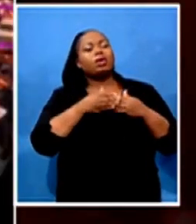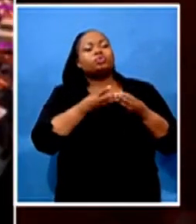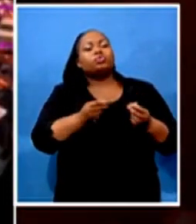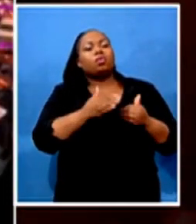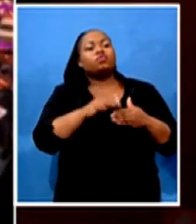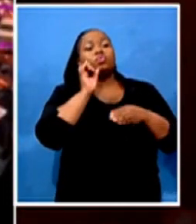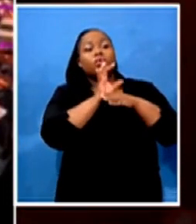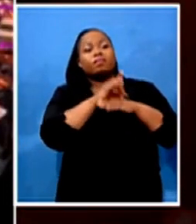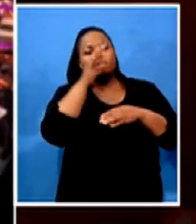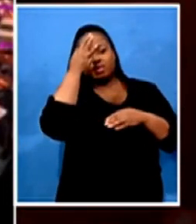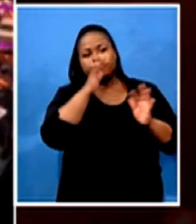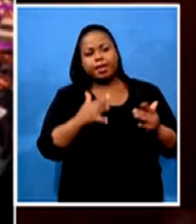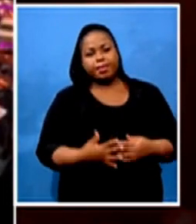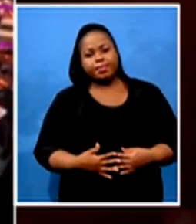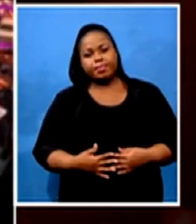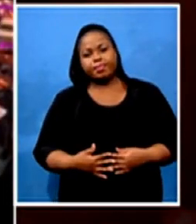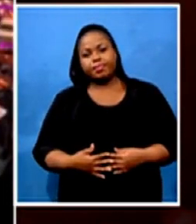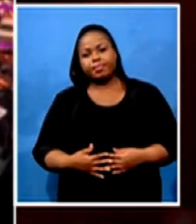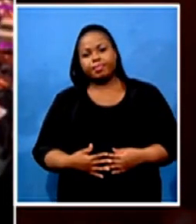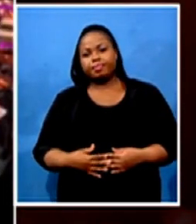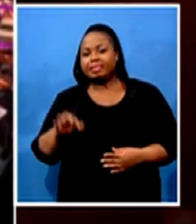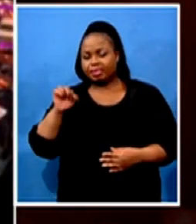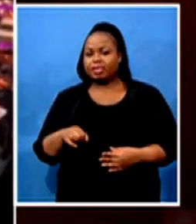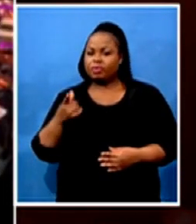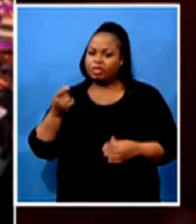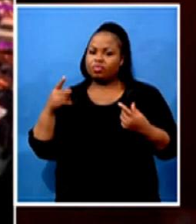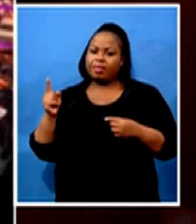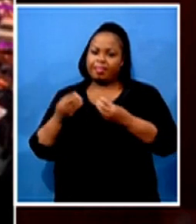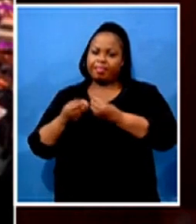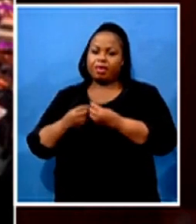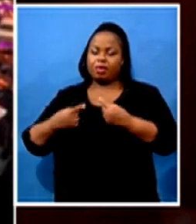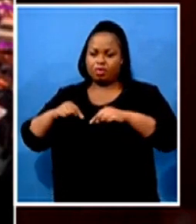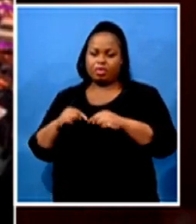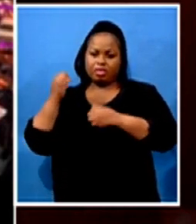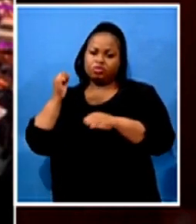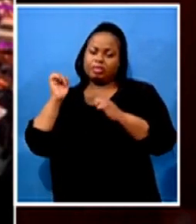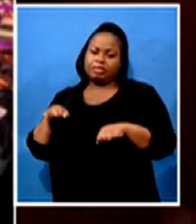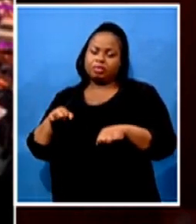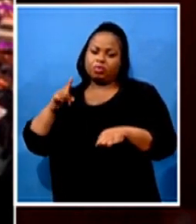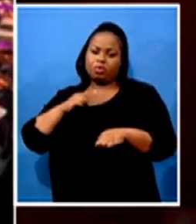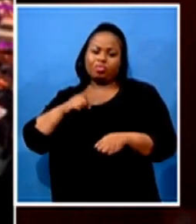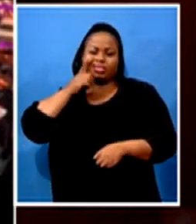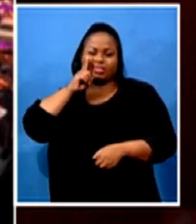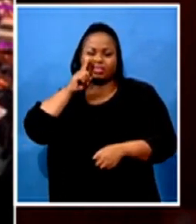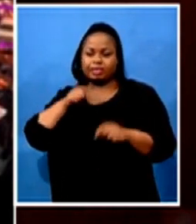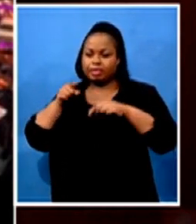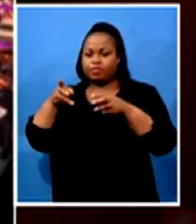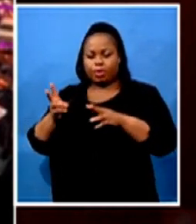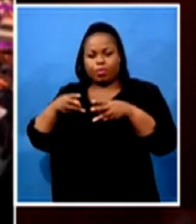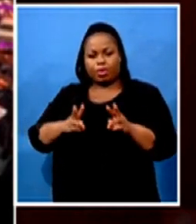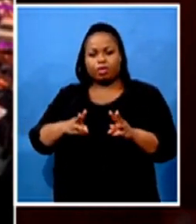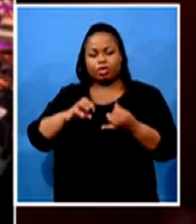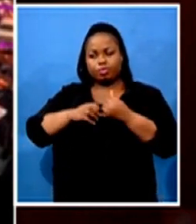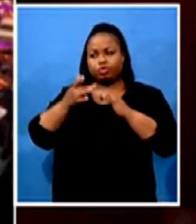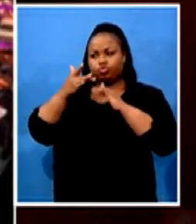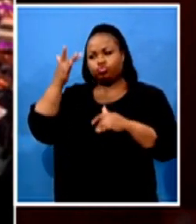put together a plan to rebuild the industry. You know, we need to look at ways that we are going to smartly engage with the small business, the local